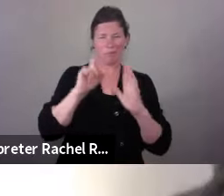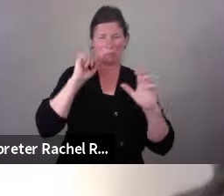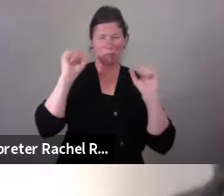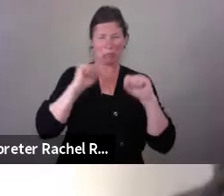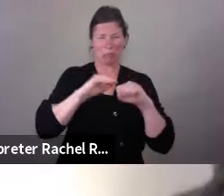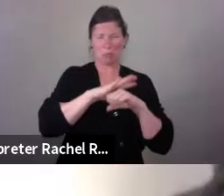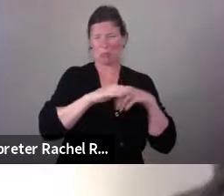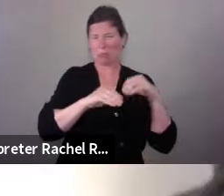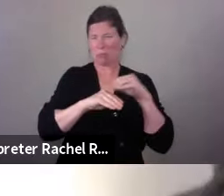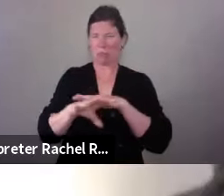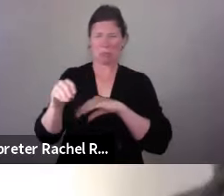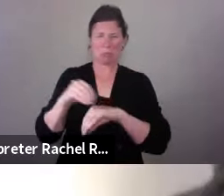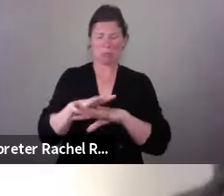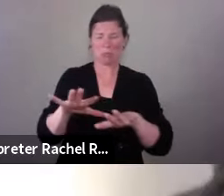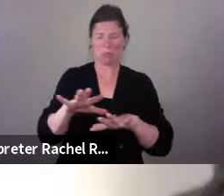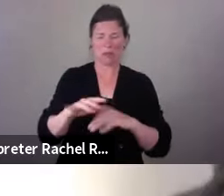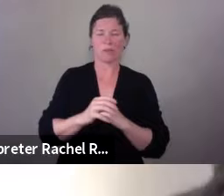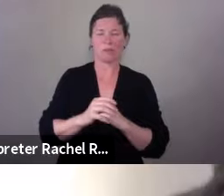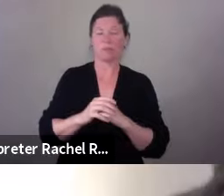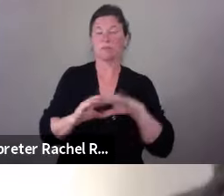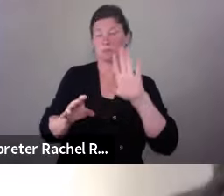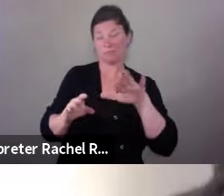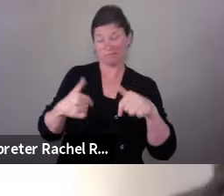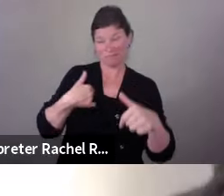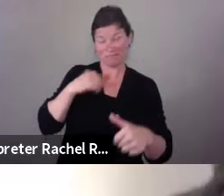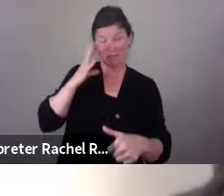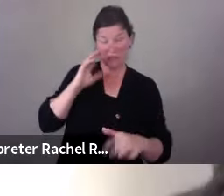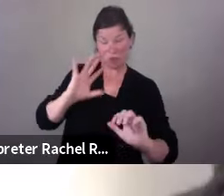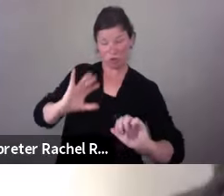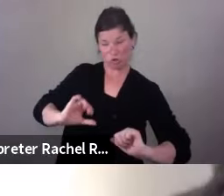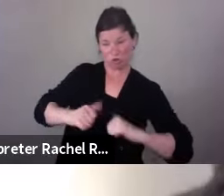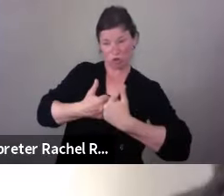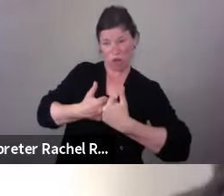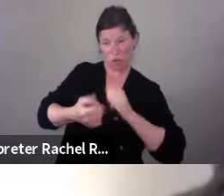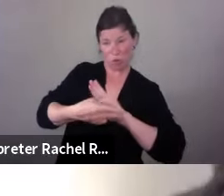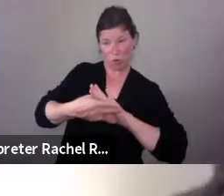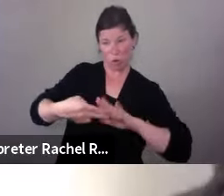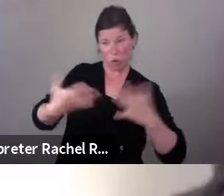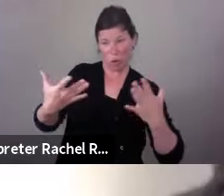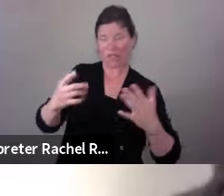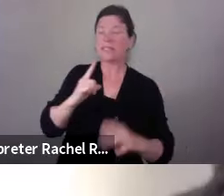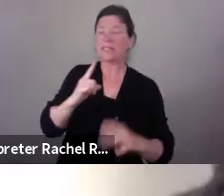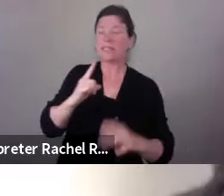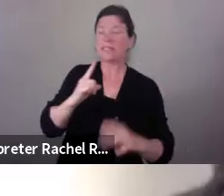I experienced a challenge called severe spastic cerebral palsy,